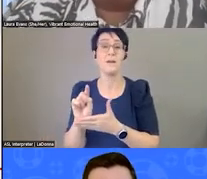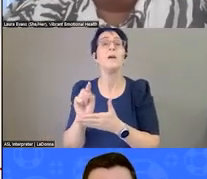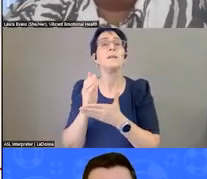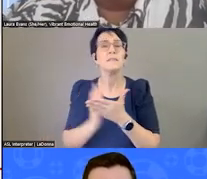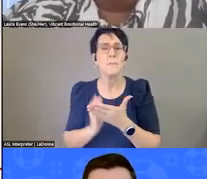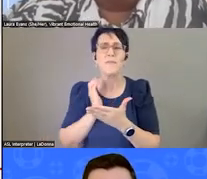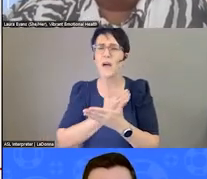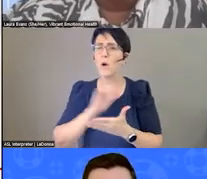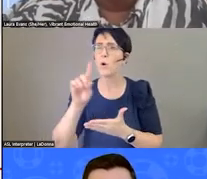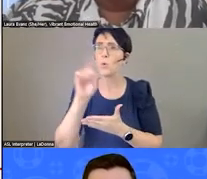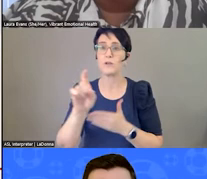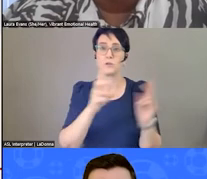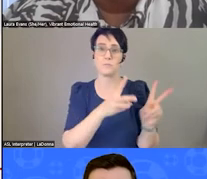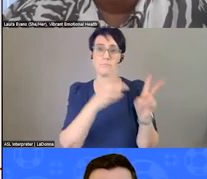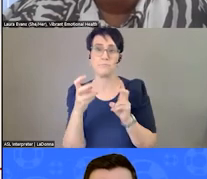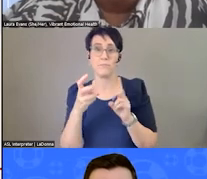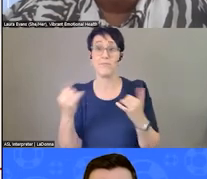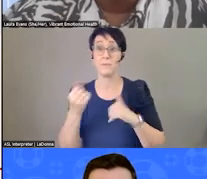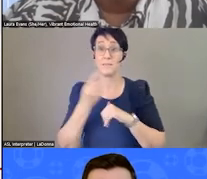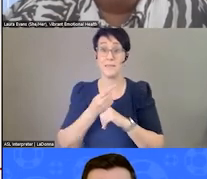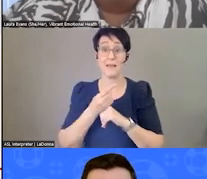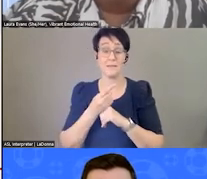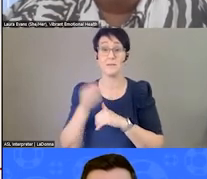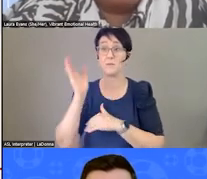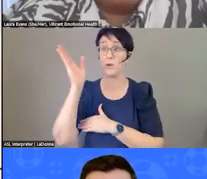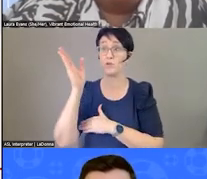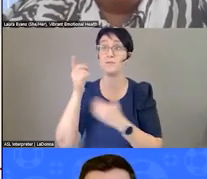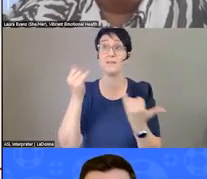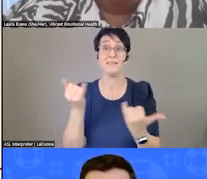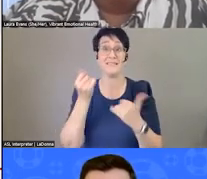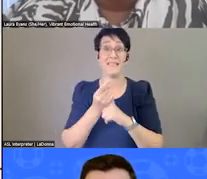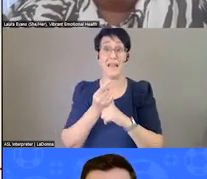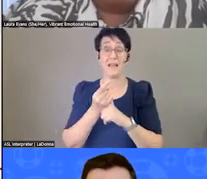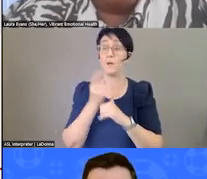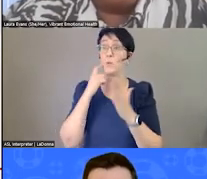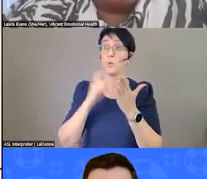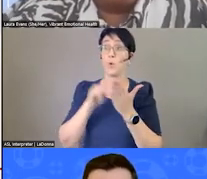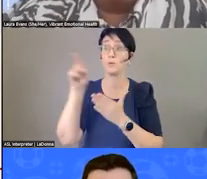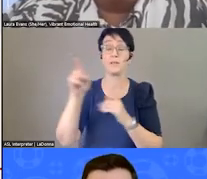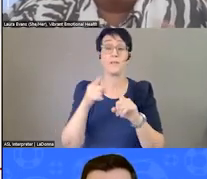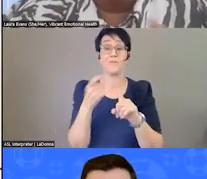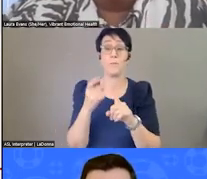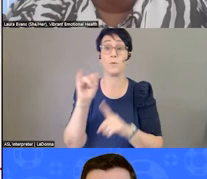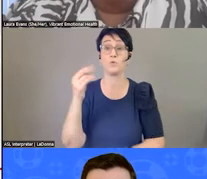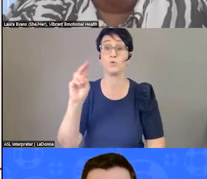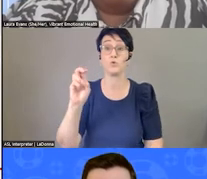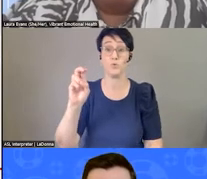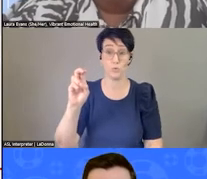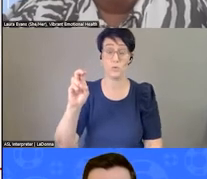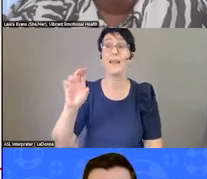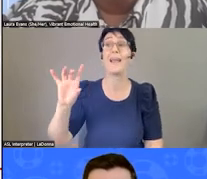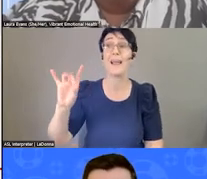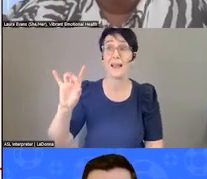from the feature presentation. And today's question is from the June 8th Crisis Jam Data Corner, not the feature presentation,